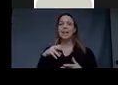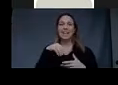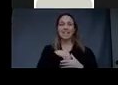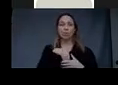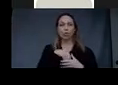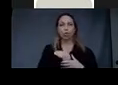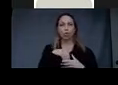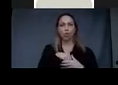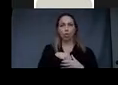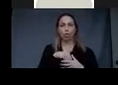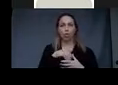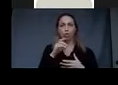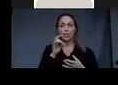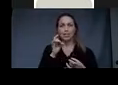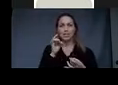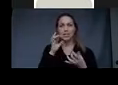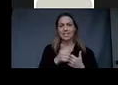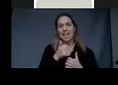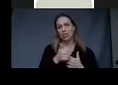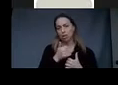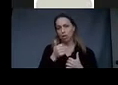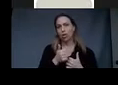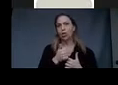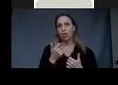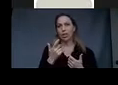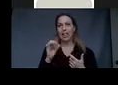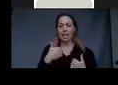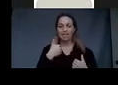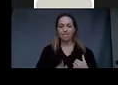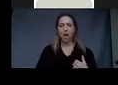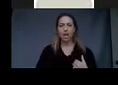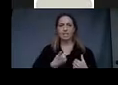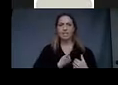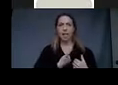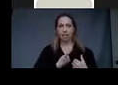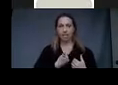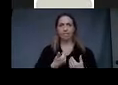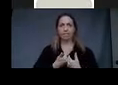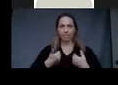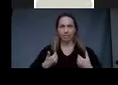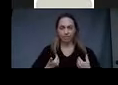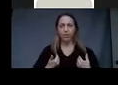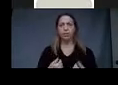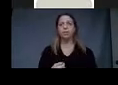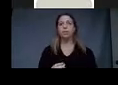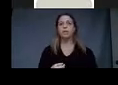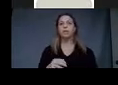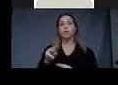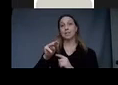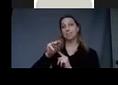for these figures, like a divided self. And, uh, me is the,